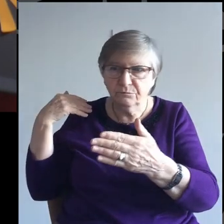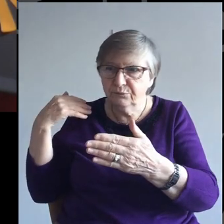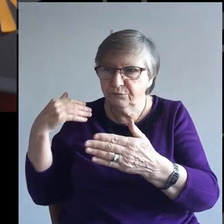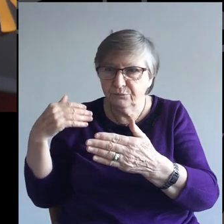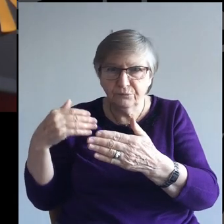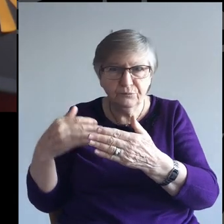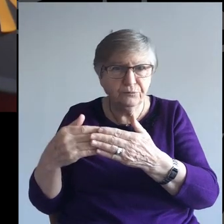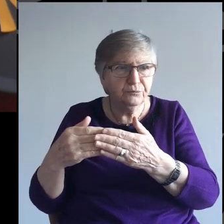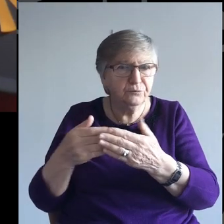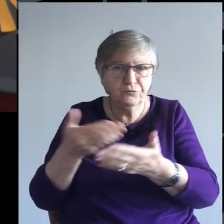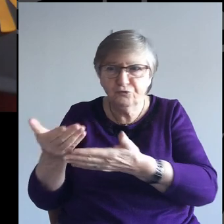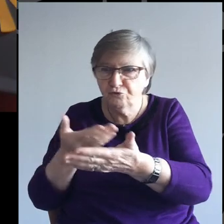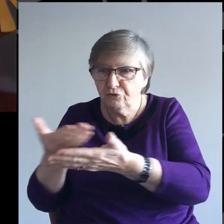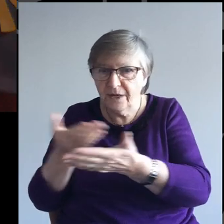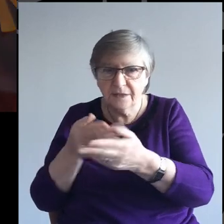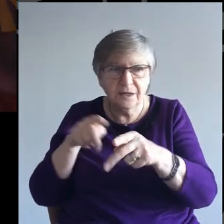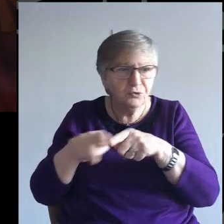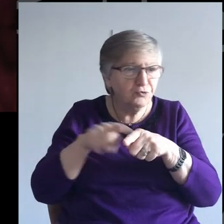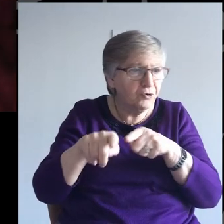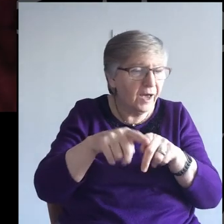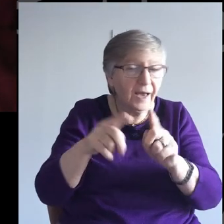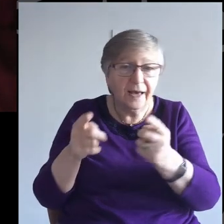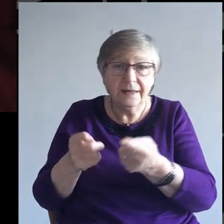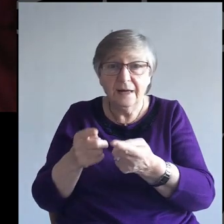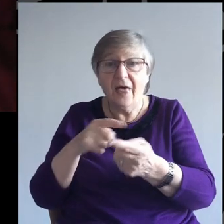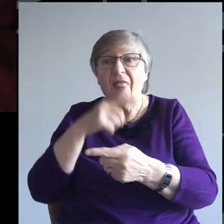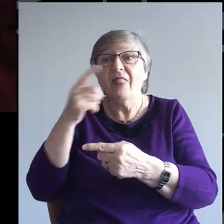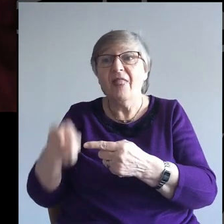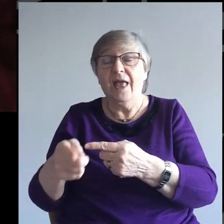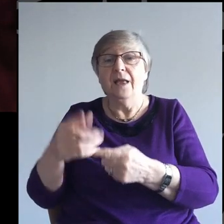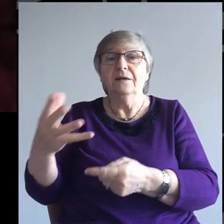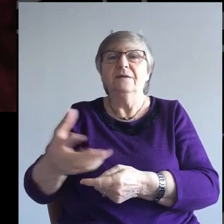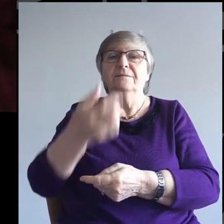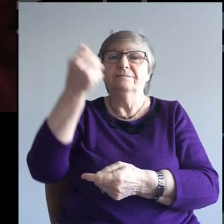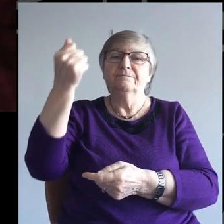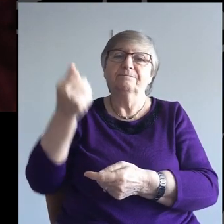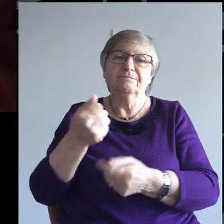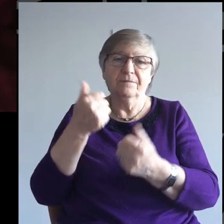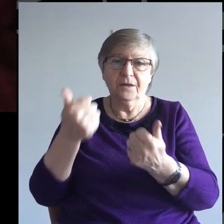seeking, trading, trying things, and then got in.